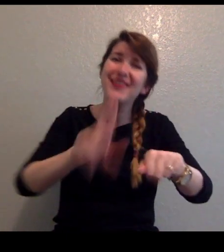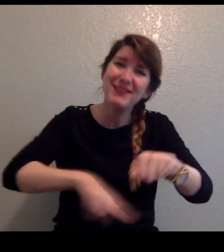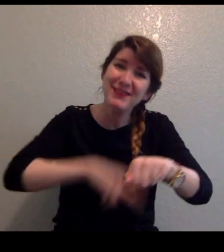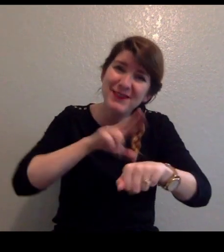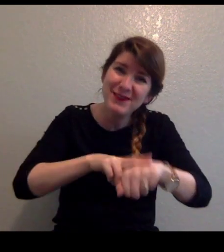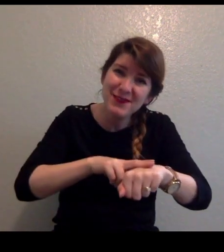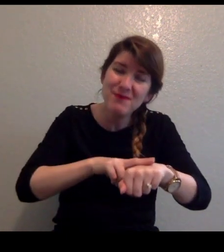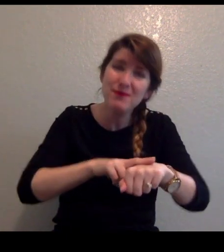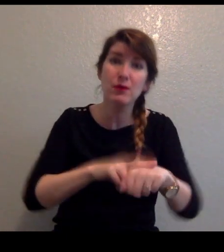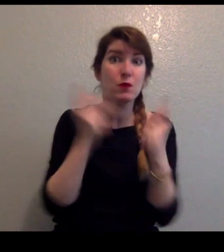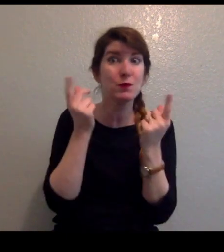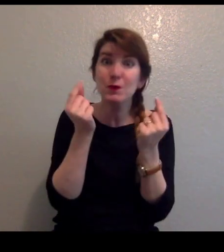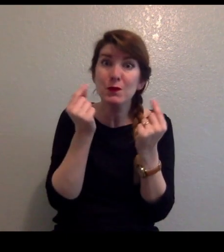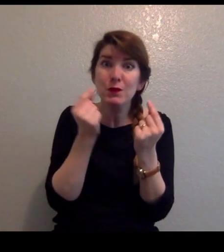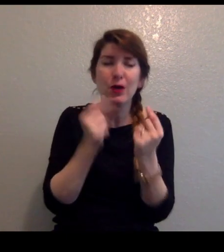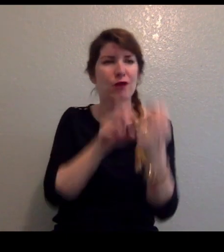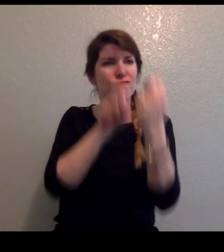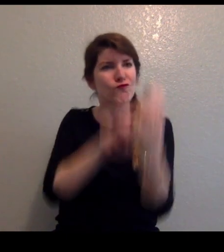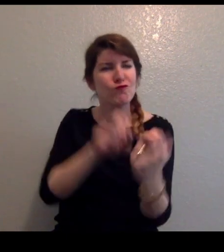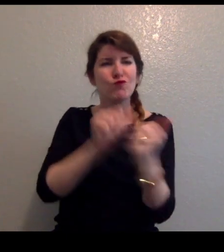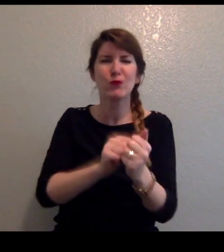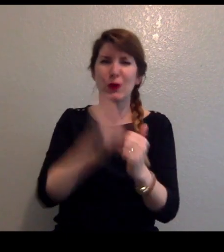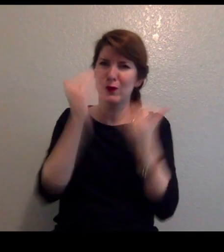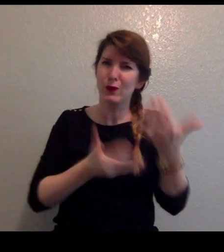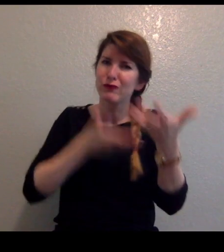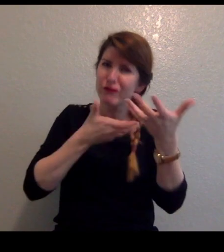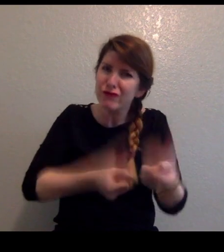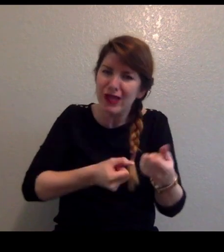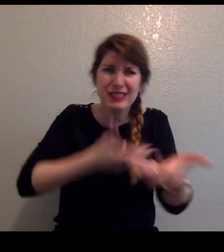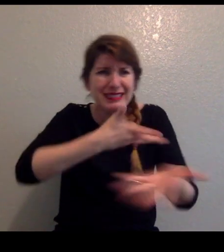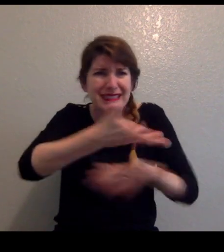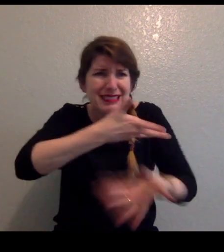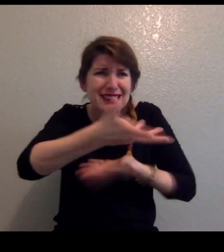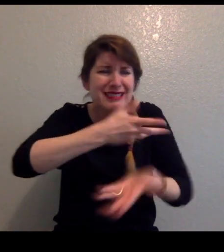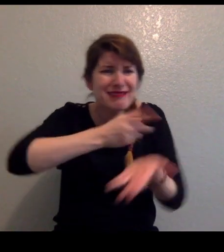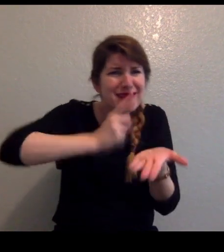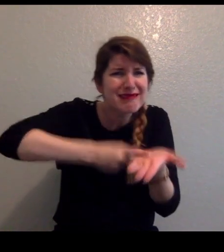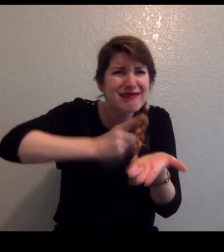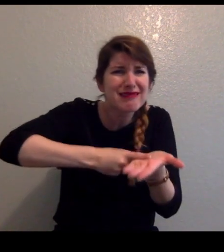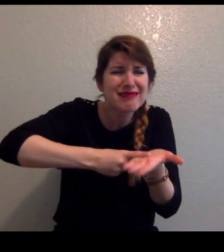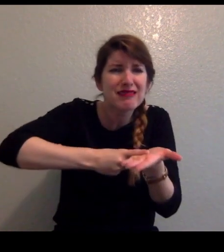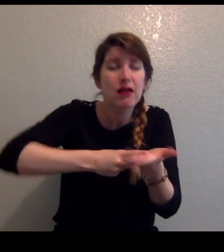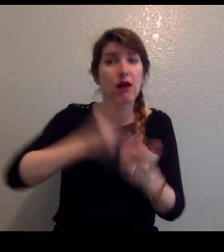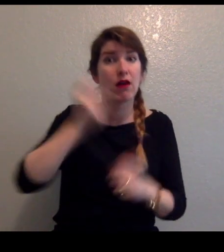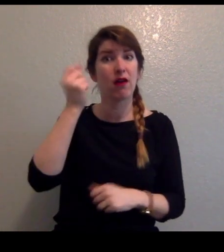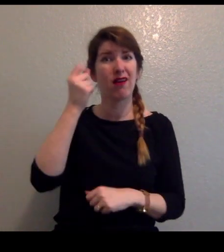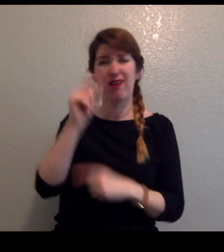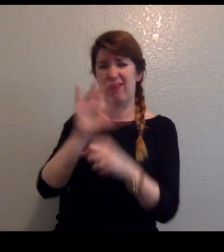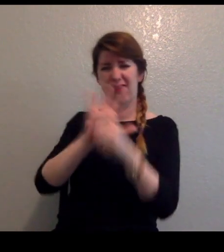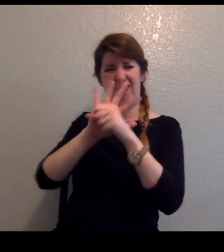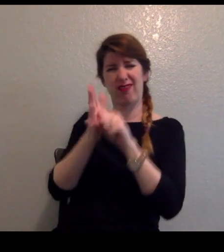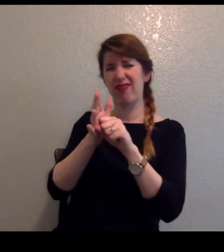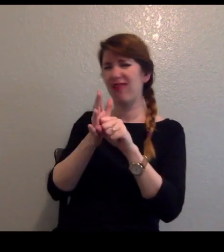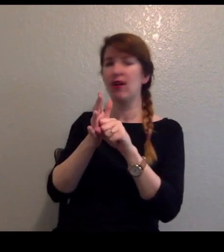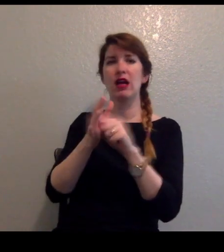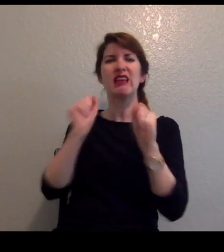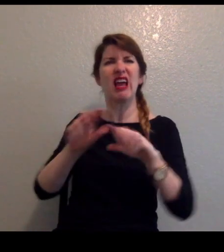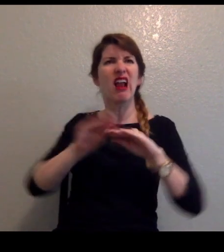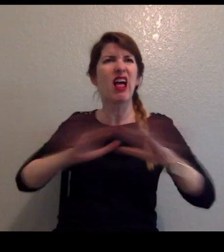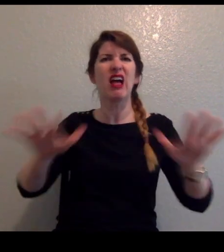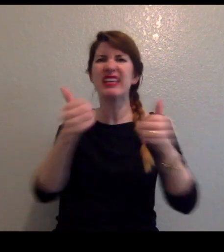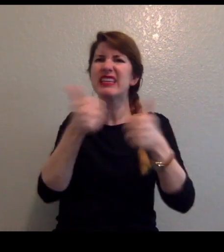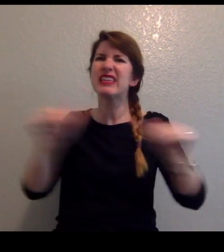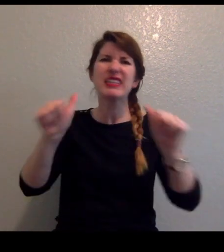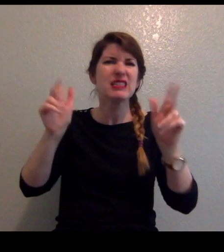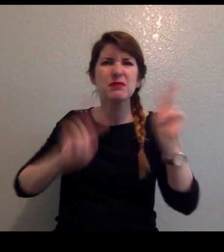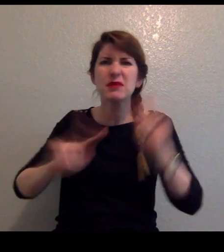in perspective. One last thing. Coronavirus doesn't care where you're from or what your background is. So don't